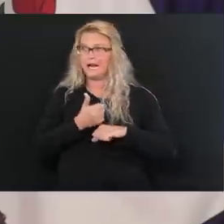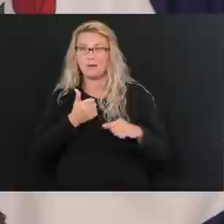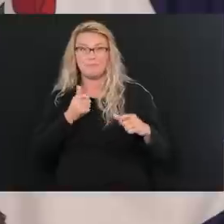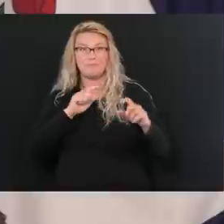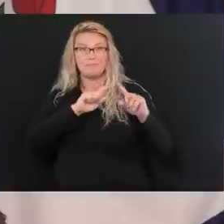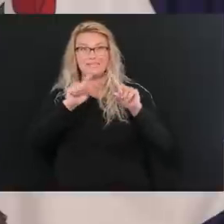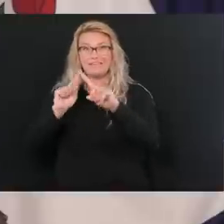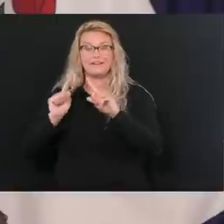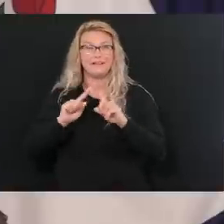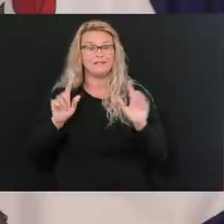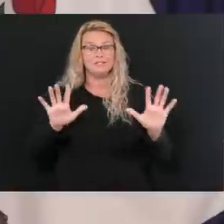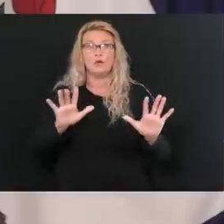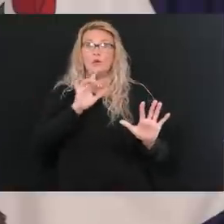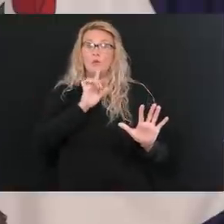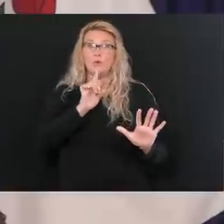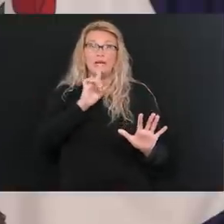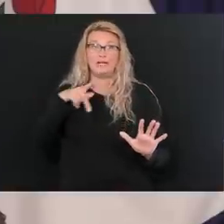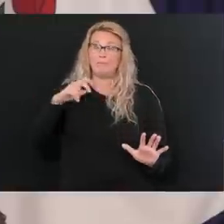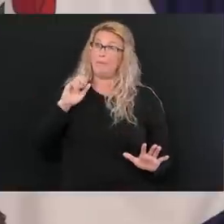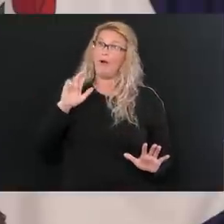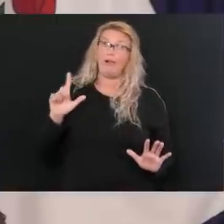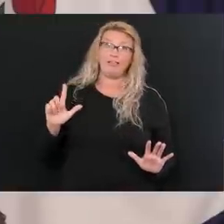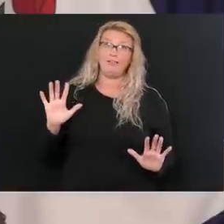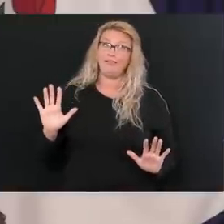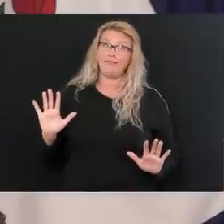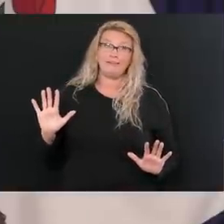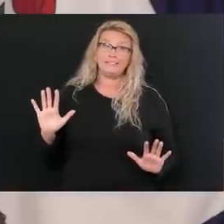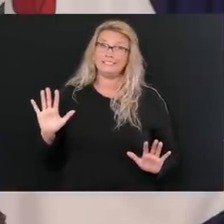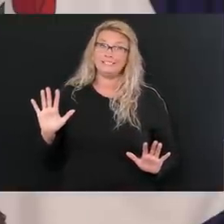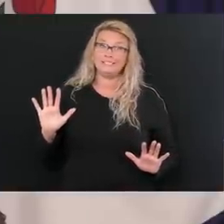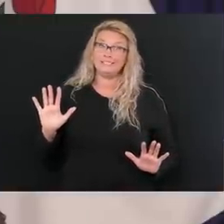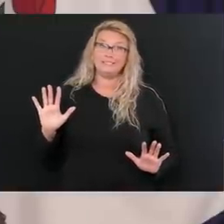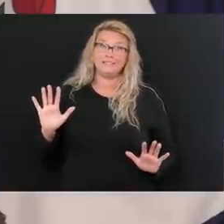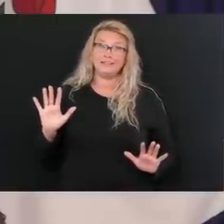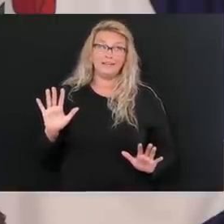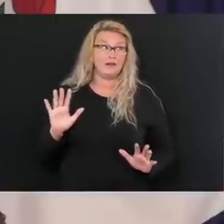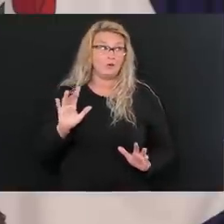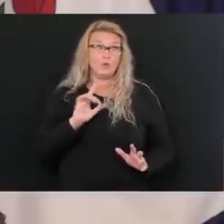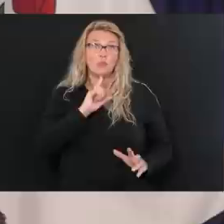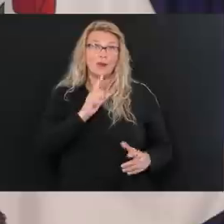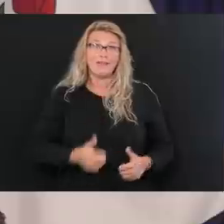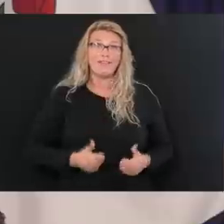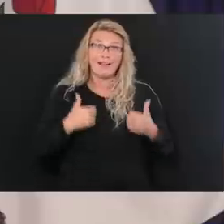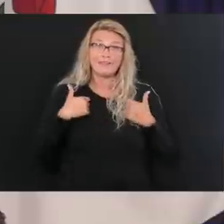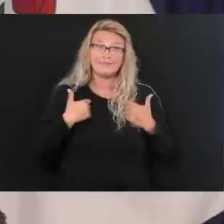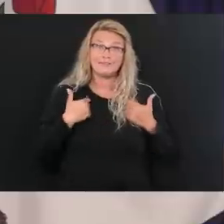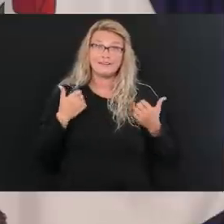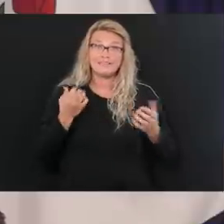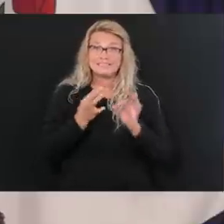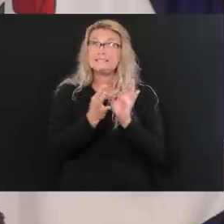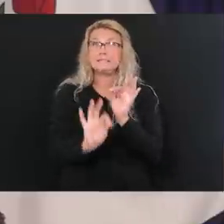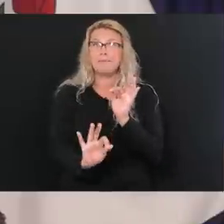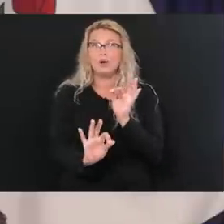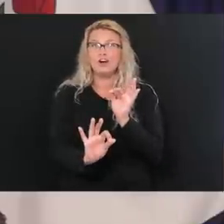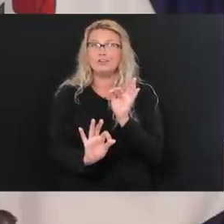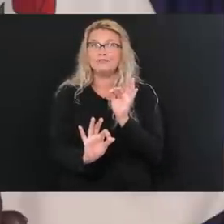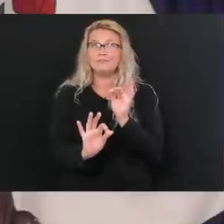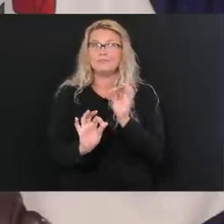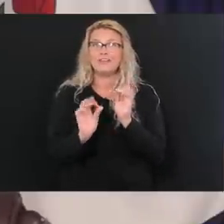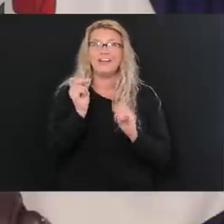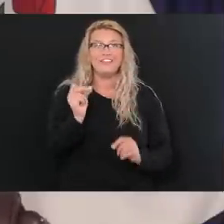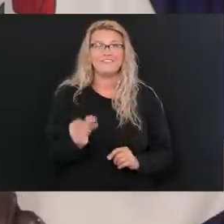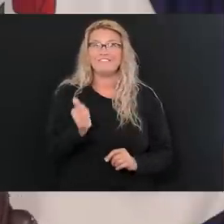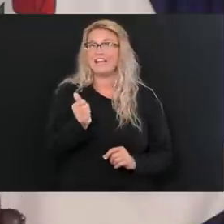out loud, Paul, you know, the, the reality is real simple. The faster we get the sites set up,